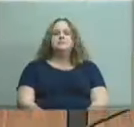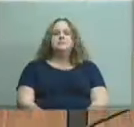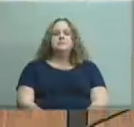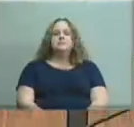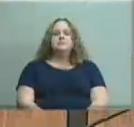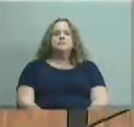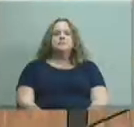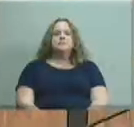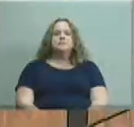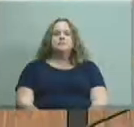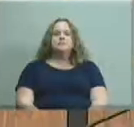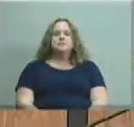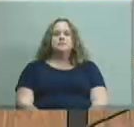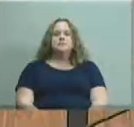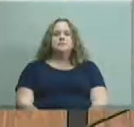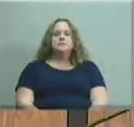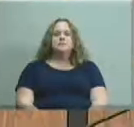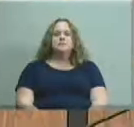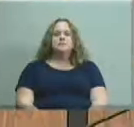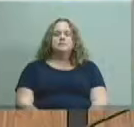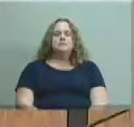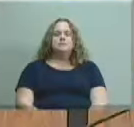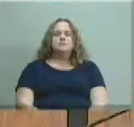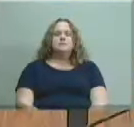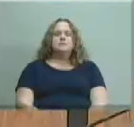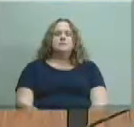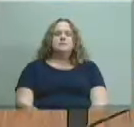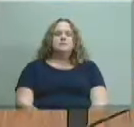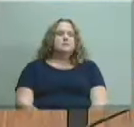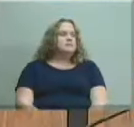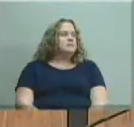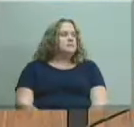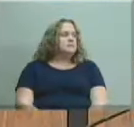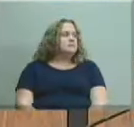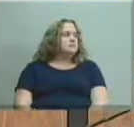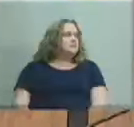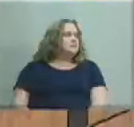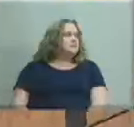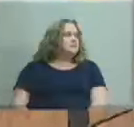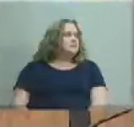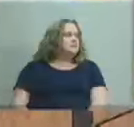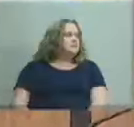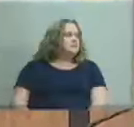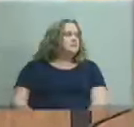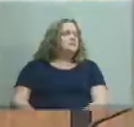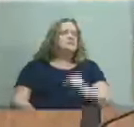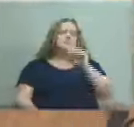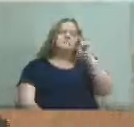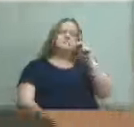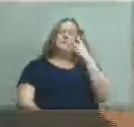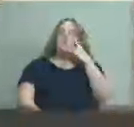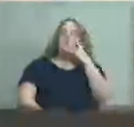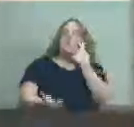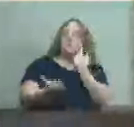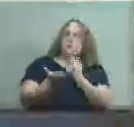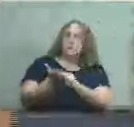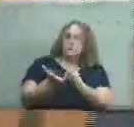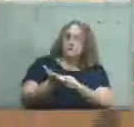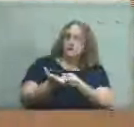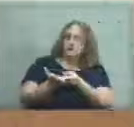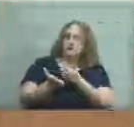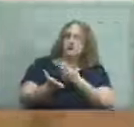can i finish yeah in the spirit of discussion chair jones i'll respond um i um